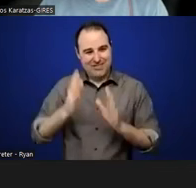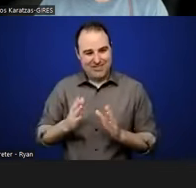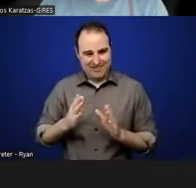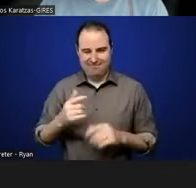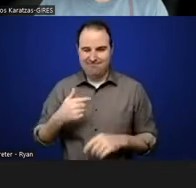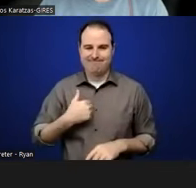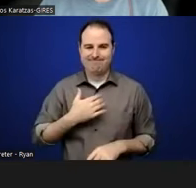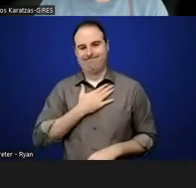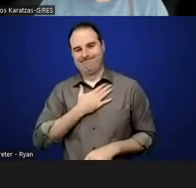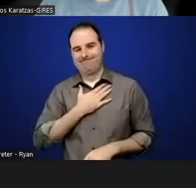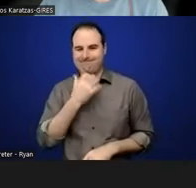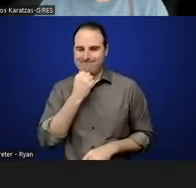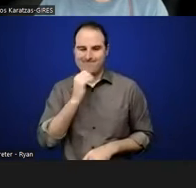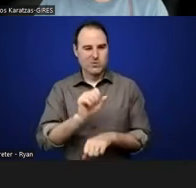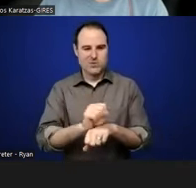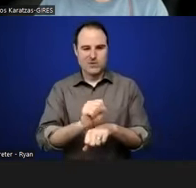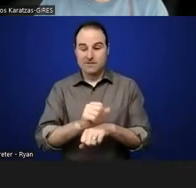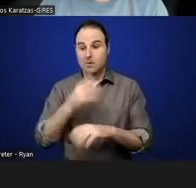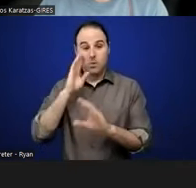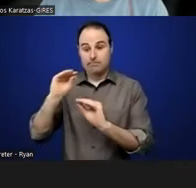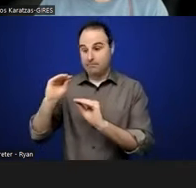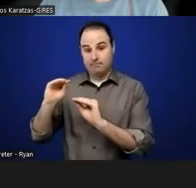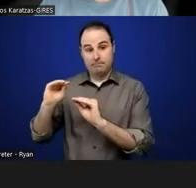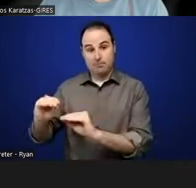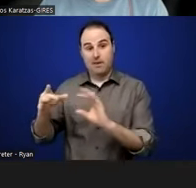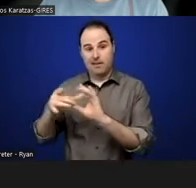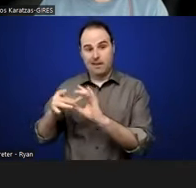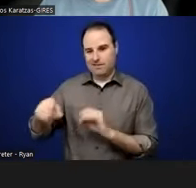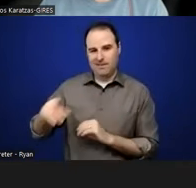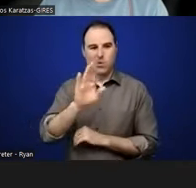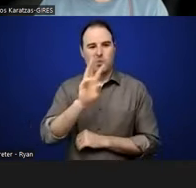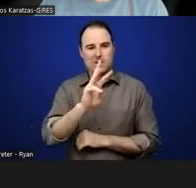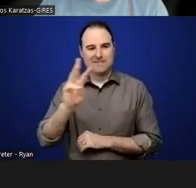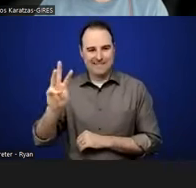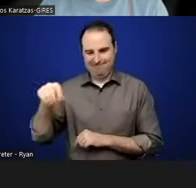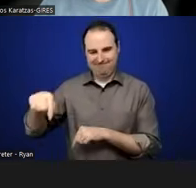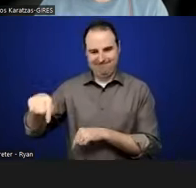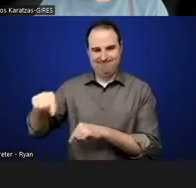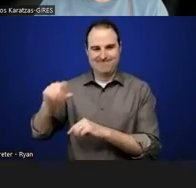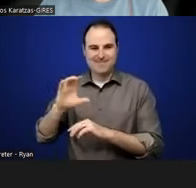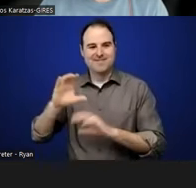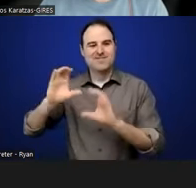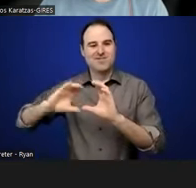a link to Ana's website here in, in the, the, the chat. So thanks for being here, Ana.